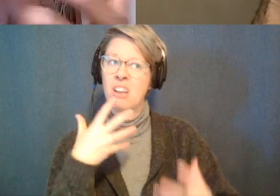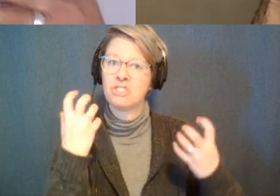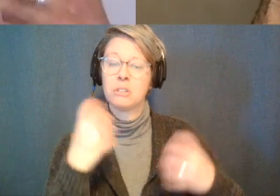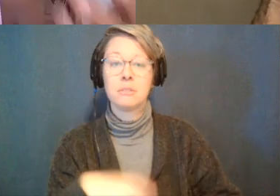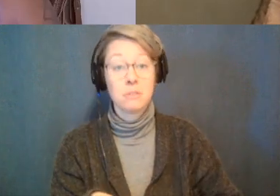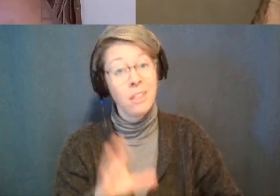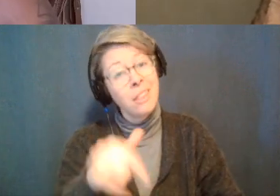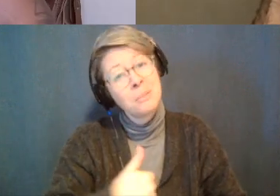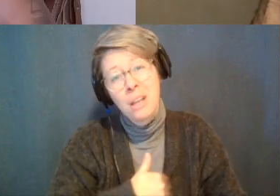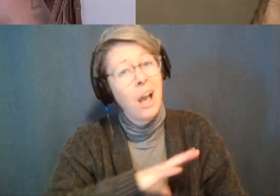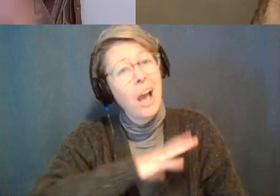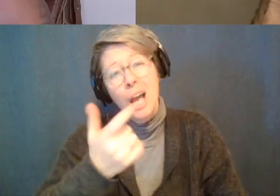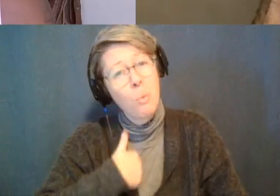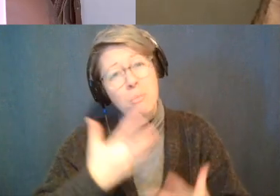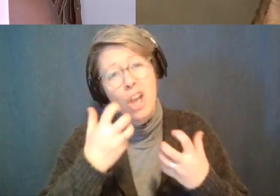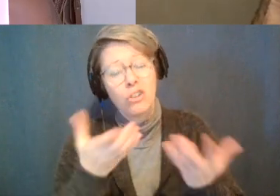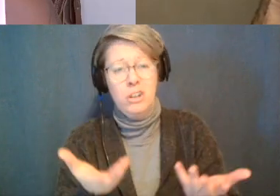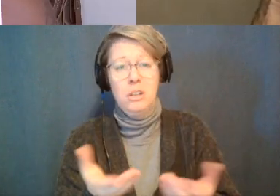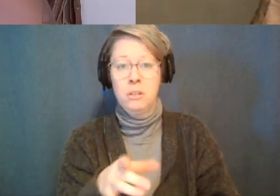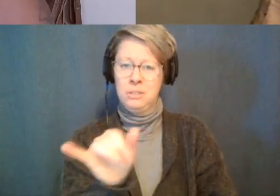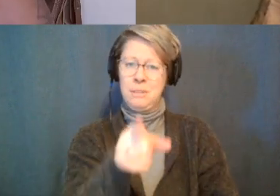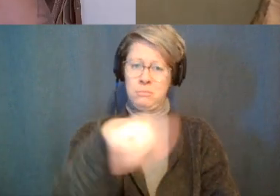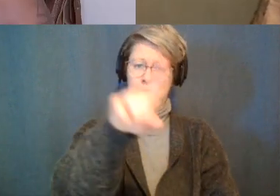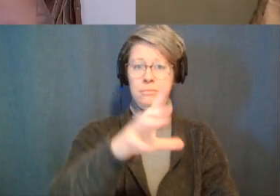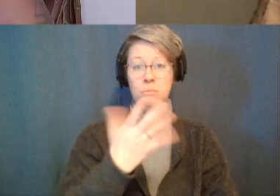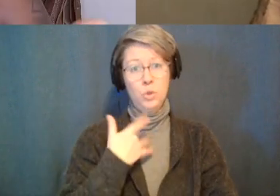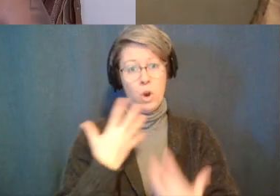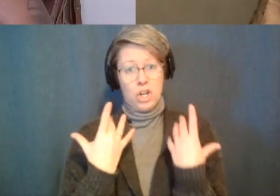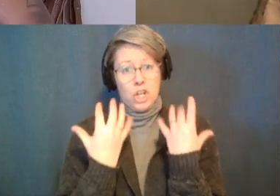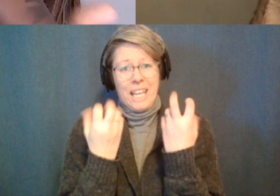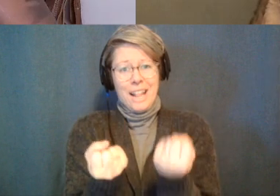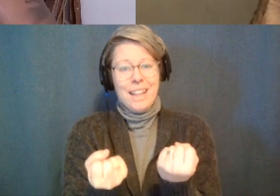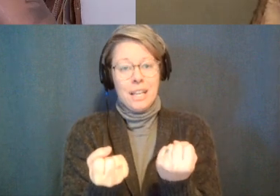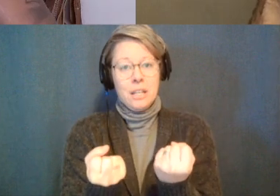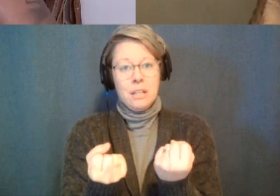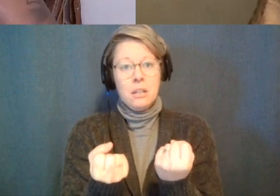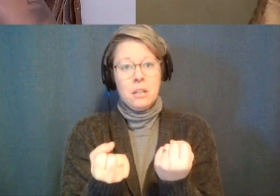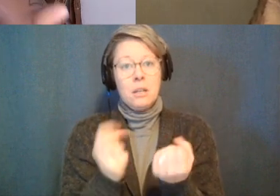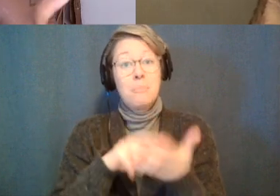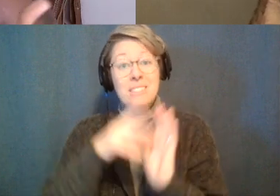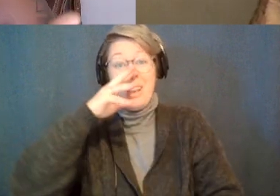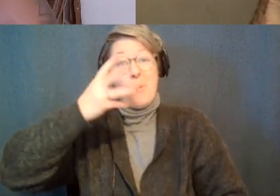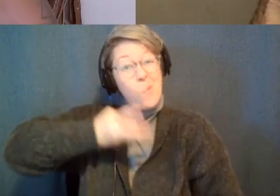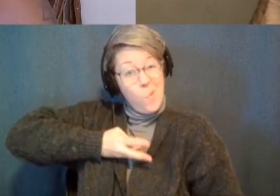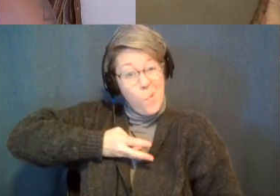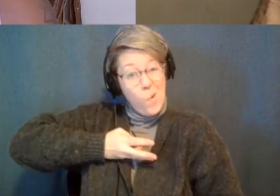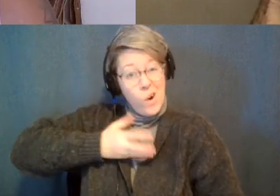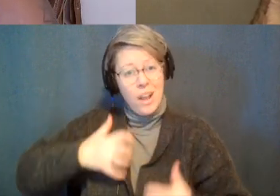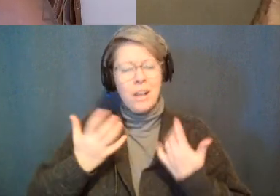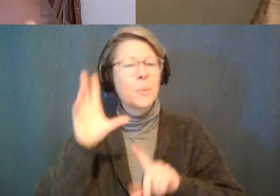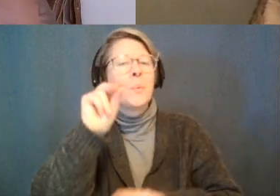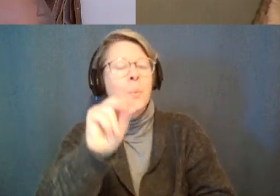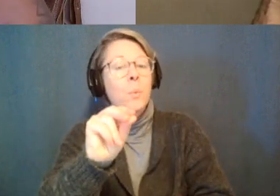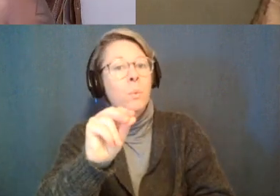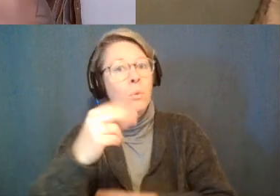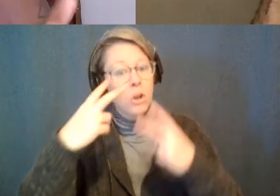of us and i'm sure you's listening you're on a healing journey so don't deny your anger don't deny these emotions